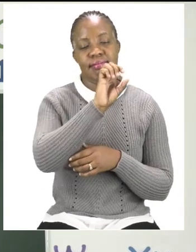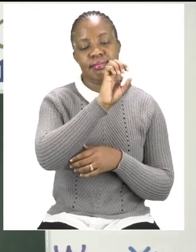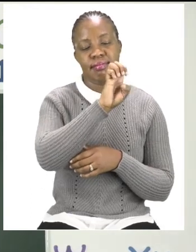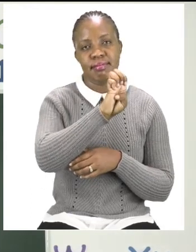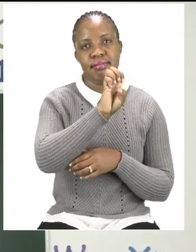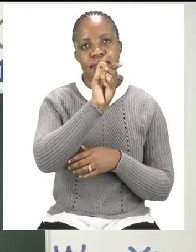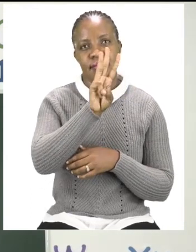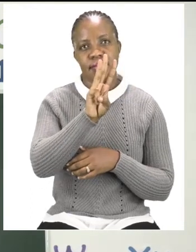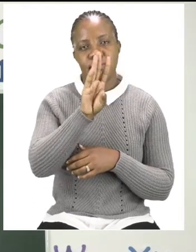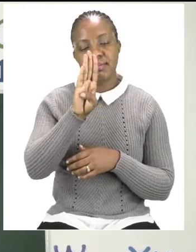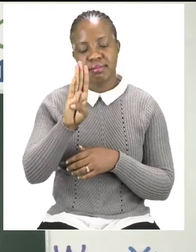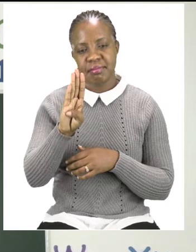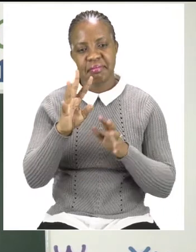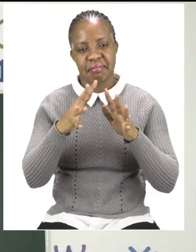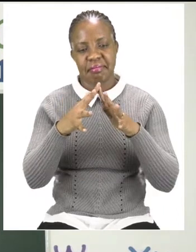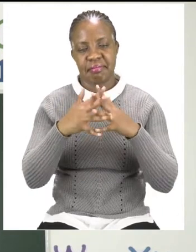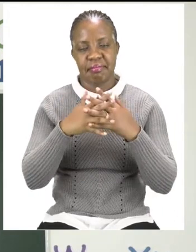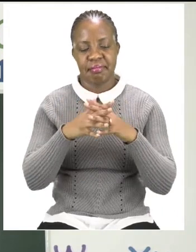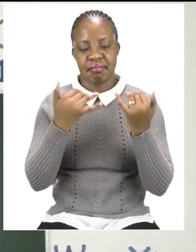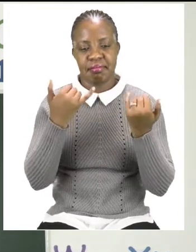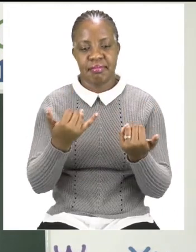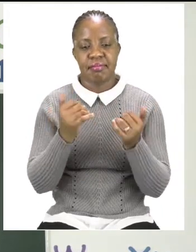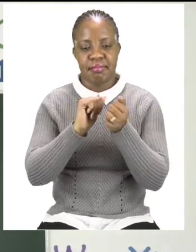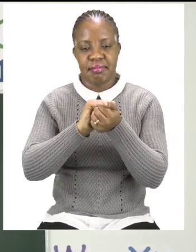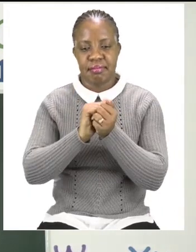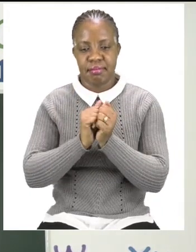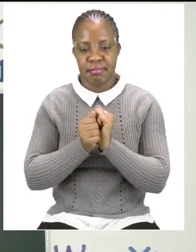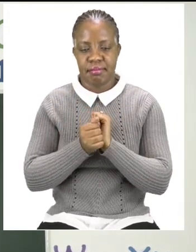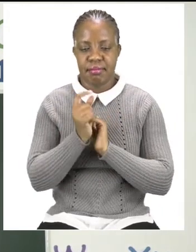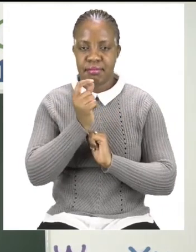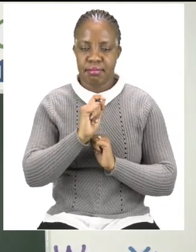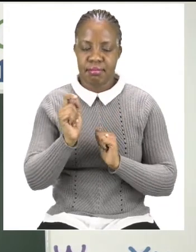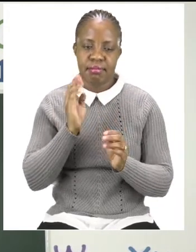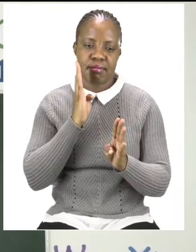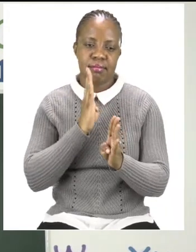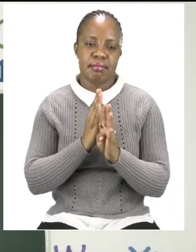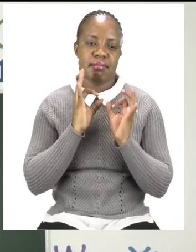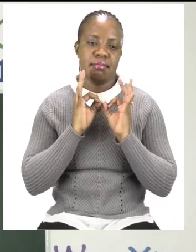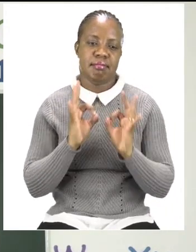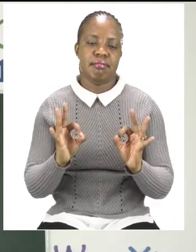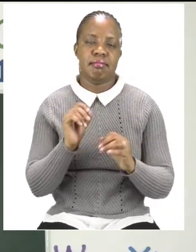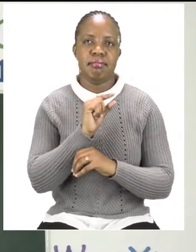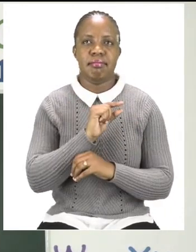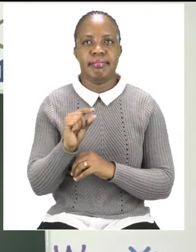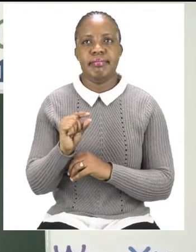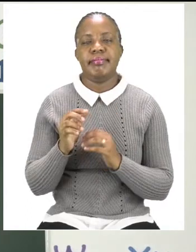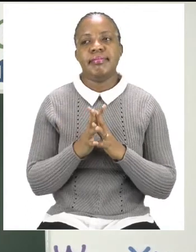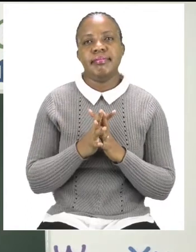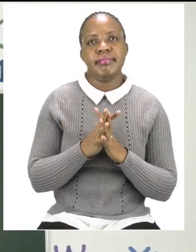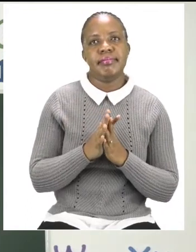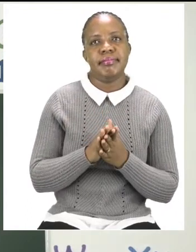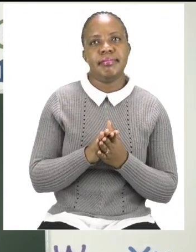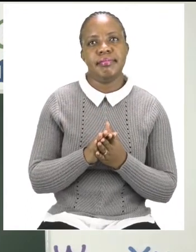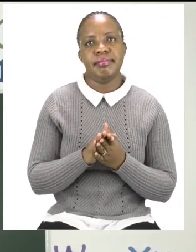So, we are going to change it now and make it a proper word by unscrambling the word. So,